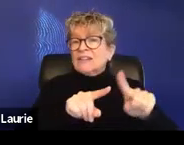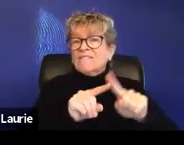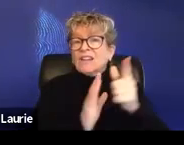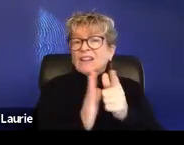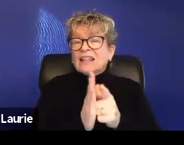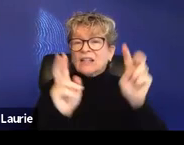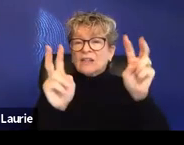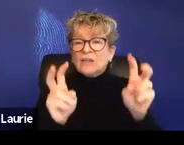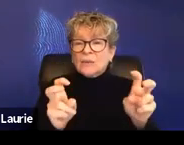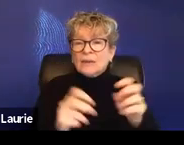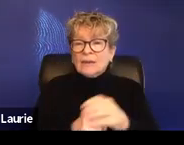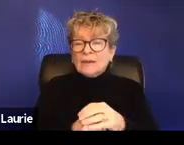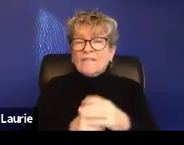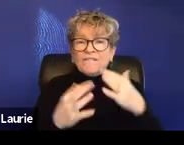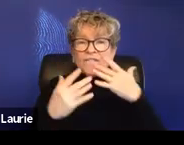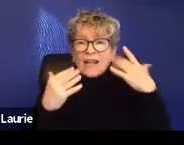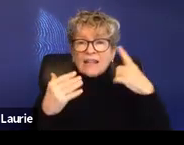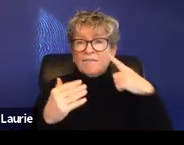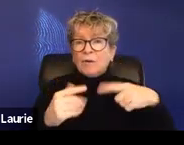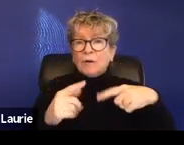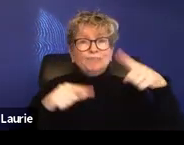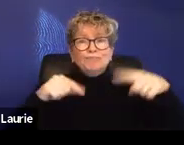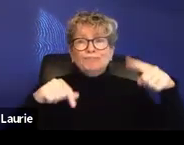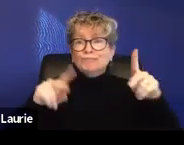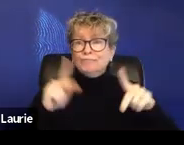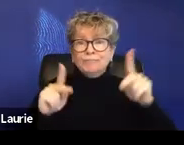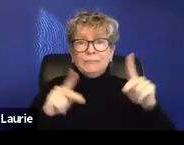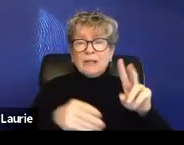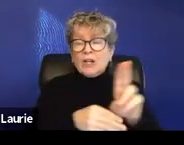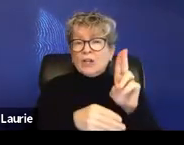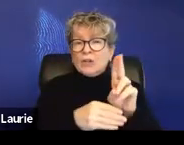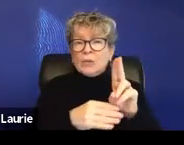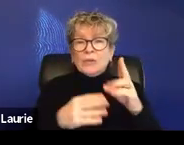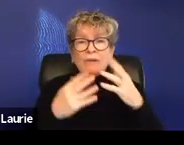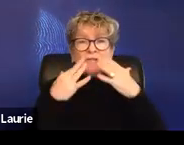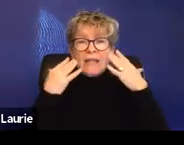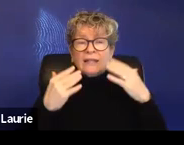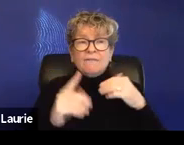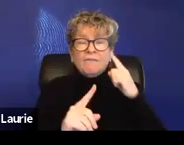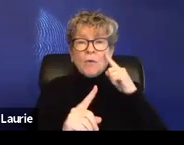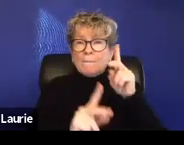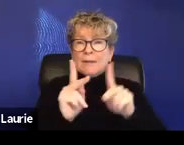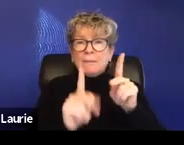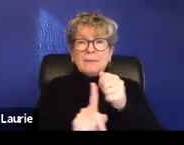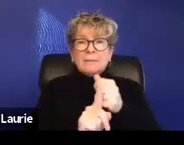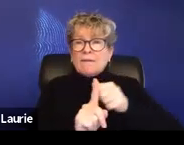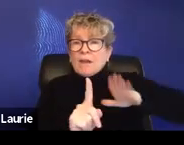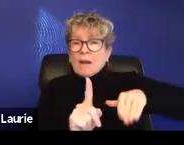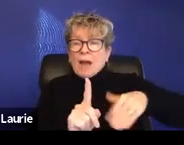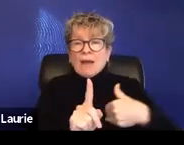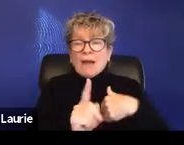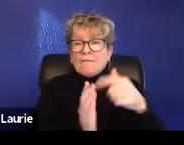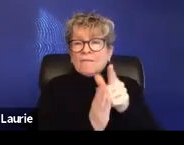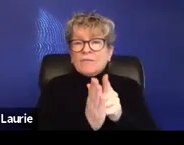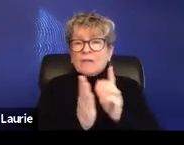be very pro se friendly. It's supposed to be user friendly for people who do not have attorneys on how to navigate different legal